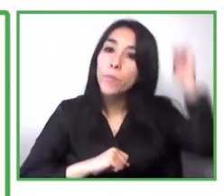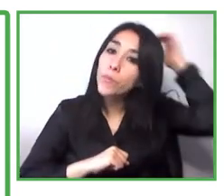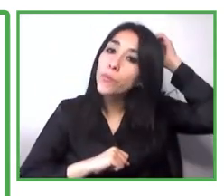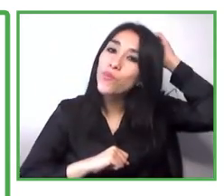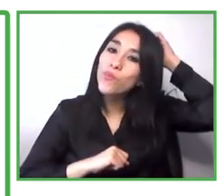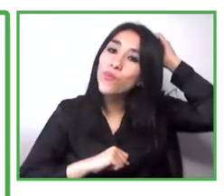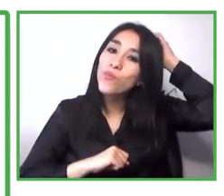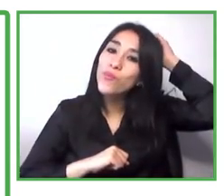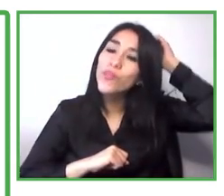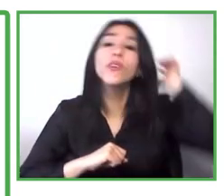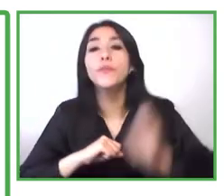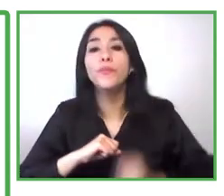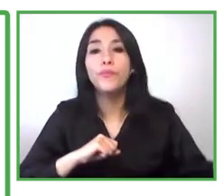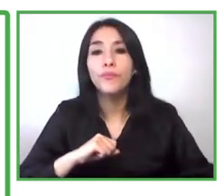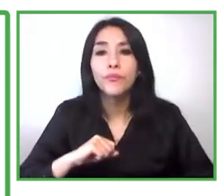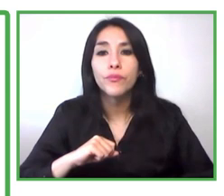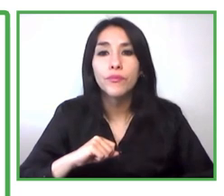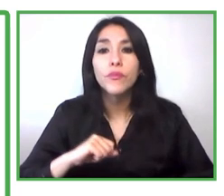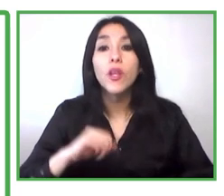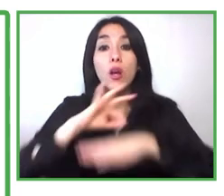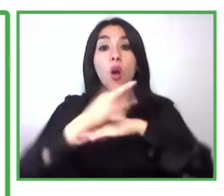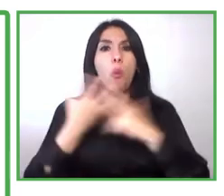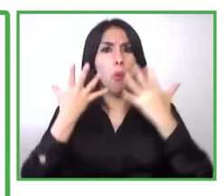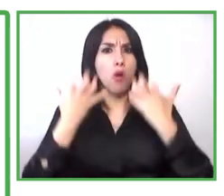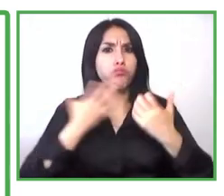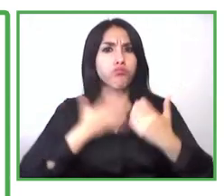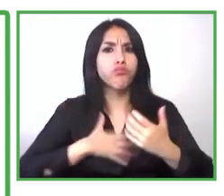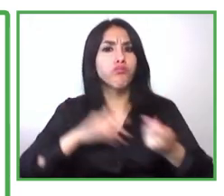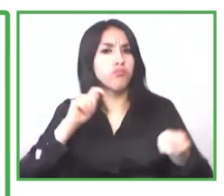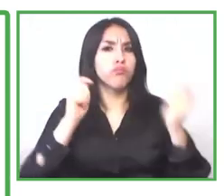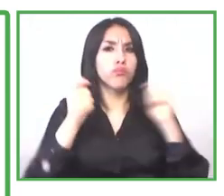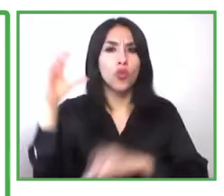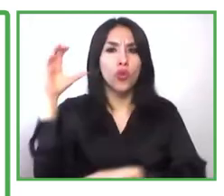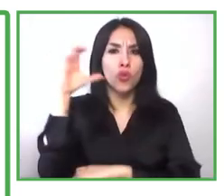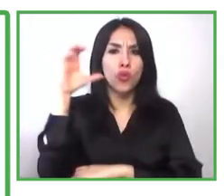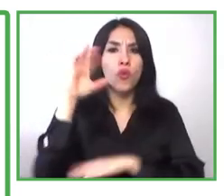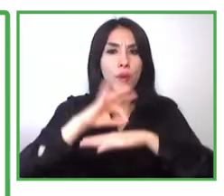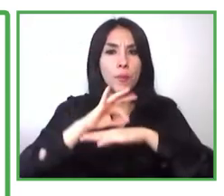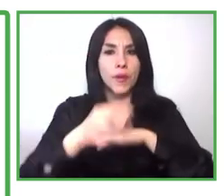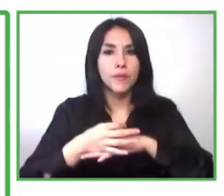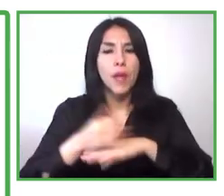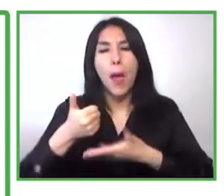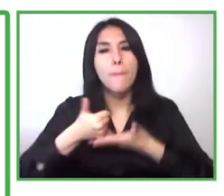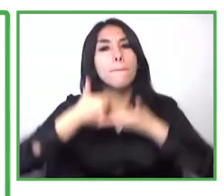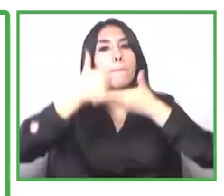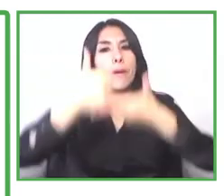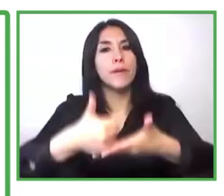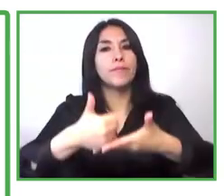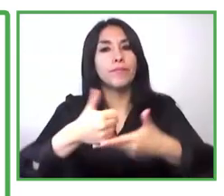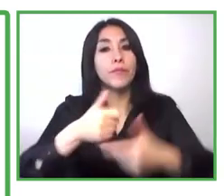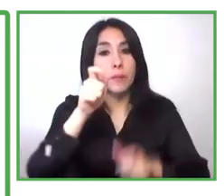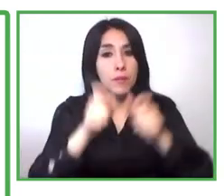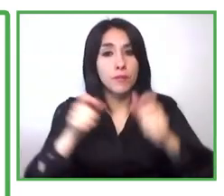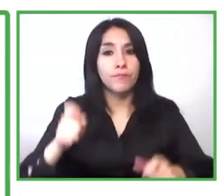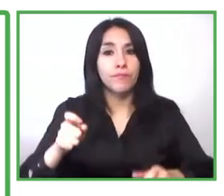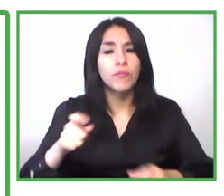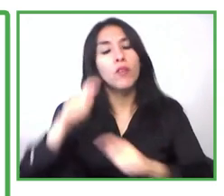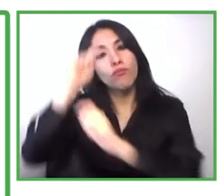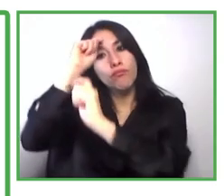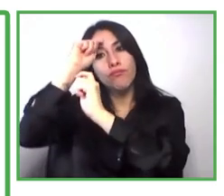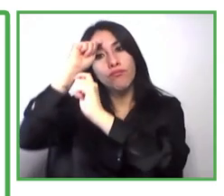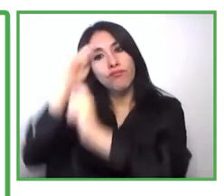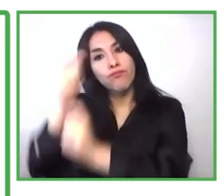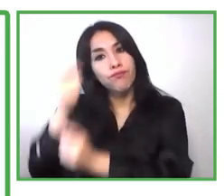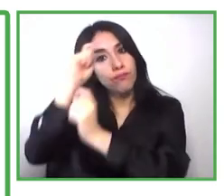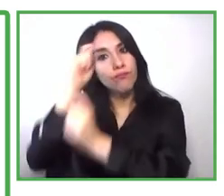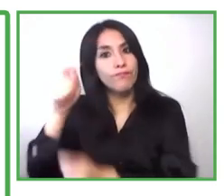colombia in a society with solidarity which acknowledges and respect people with disability and elder people who